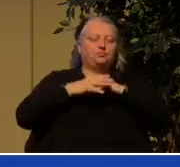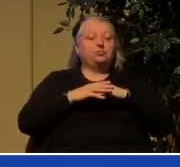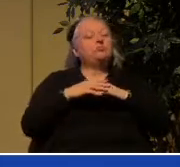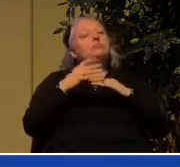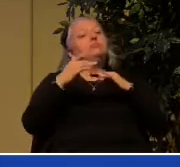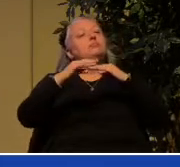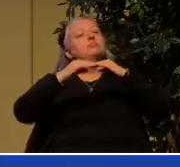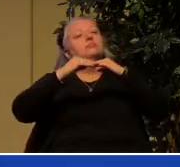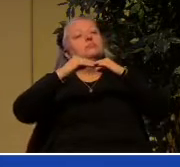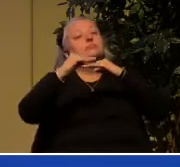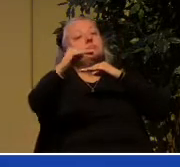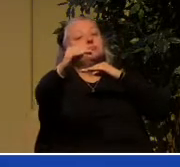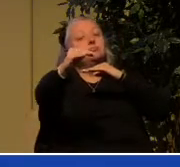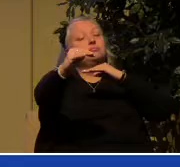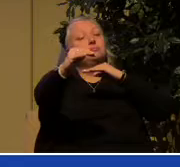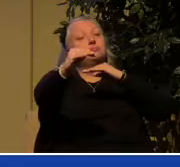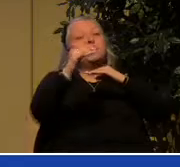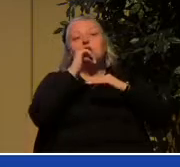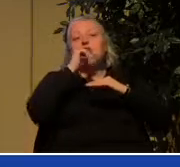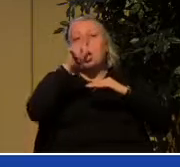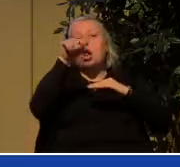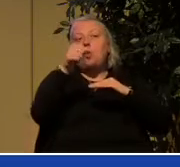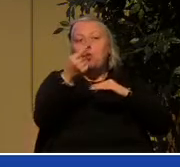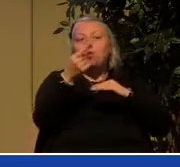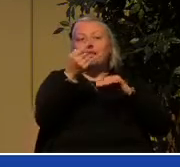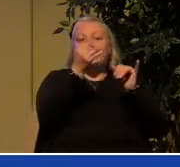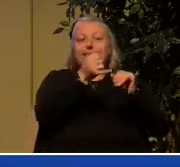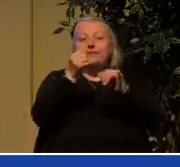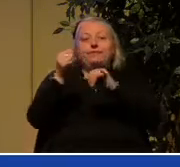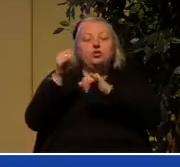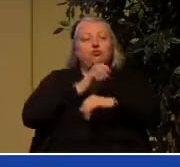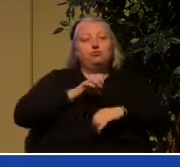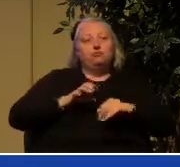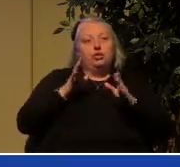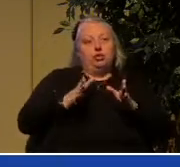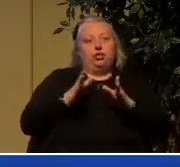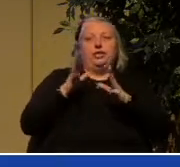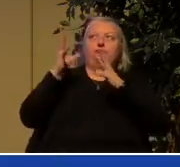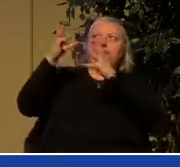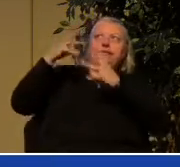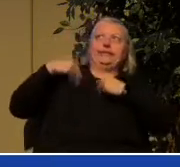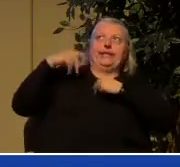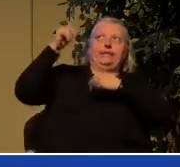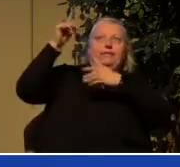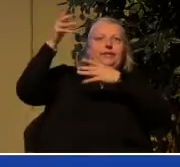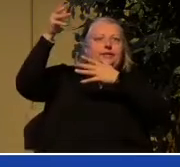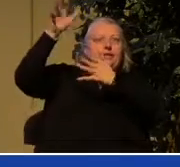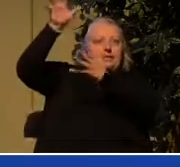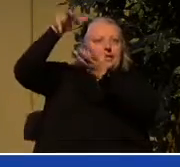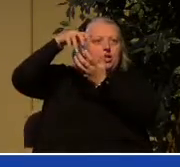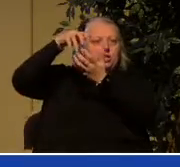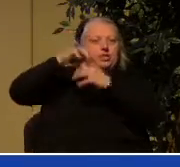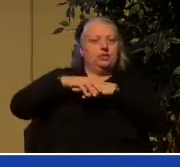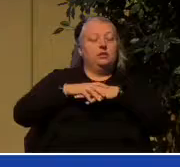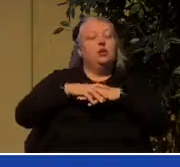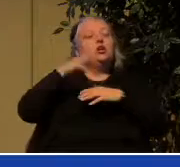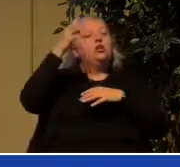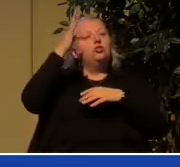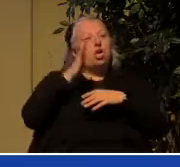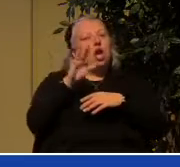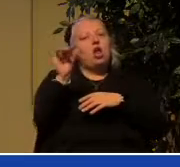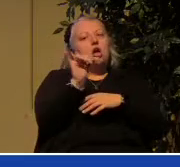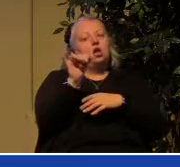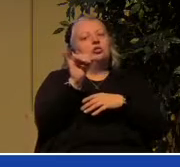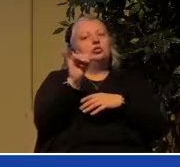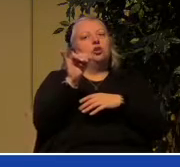individual Christians that are going to receive the inheritance God makes his dwelling in the church and I wish people could really